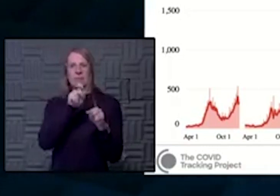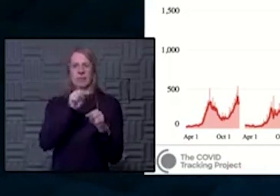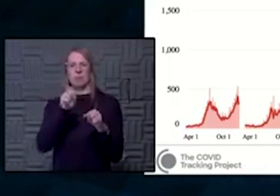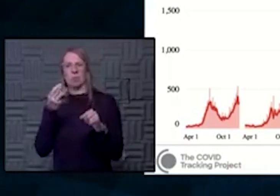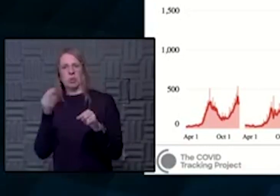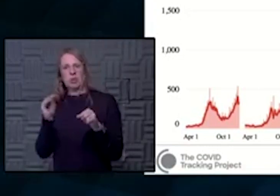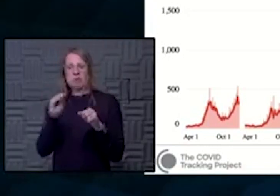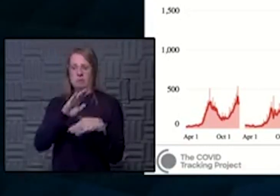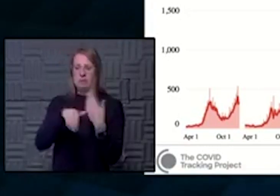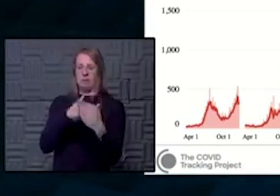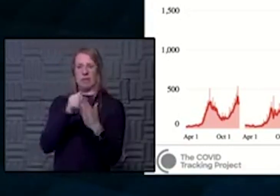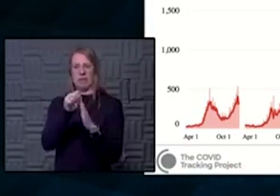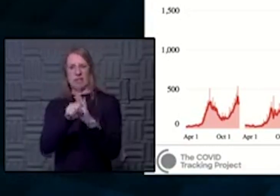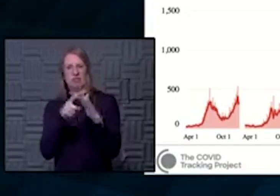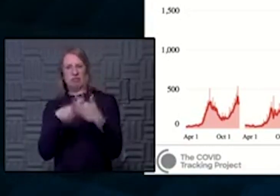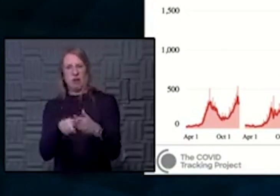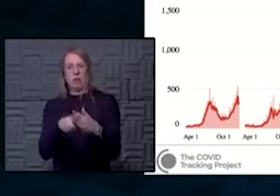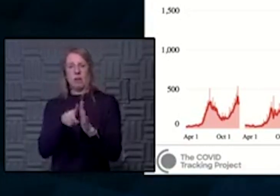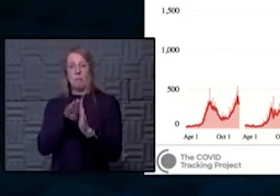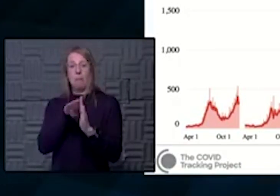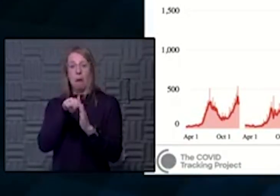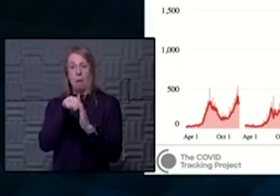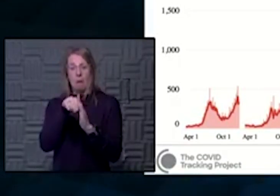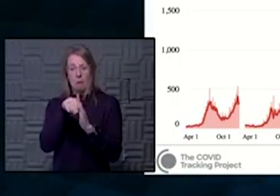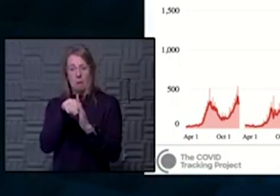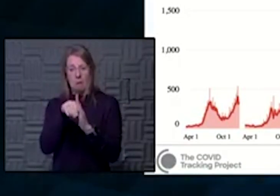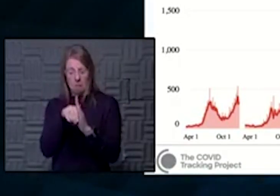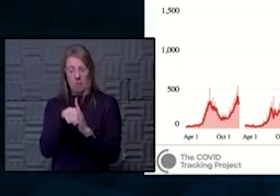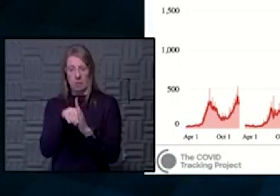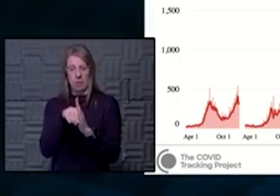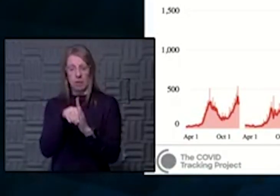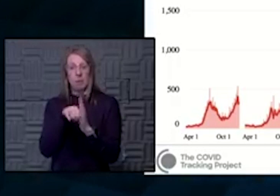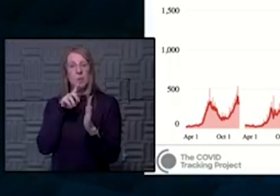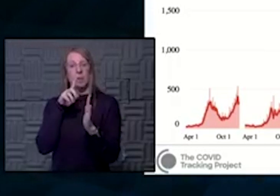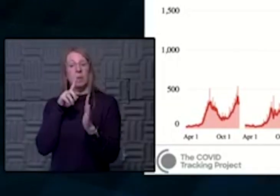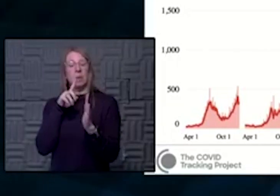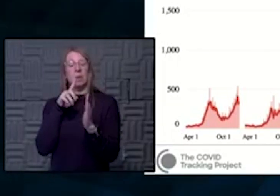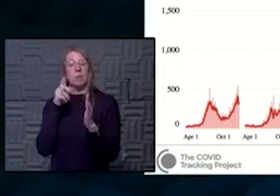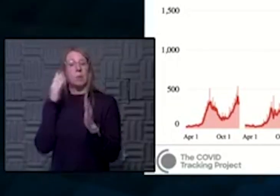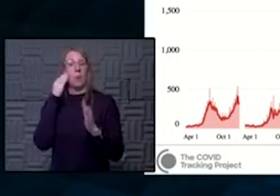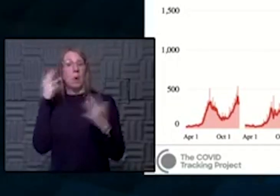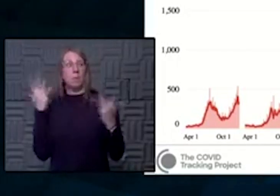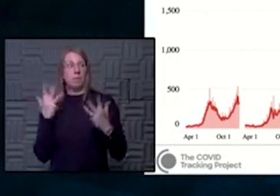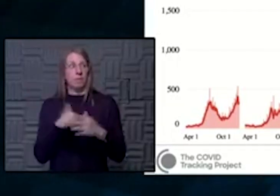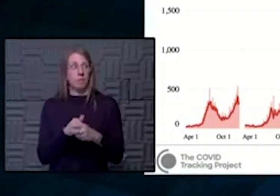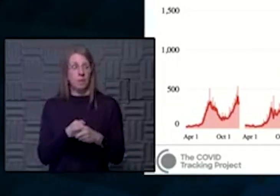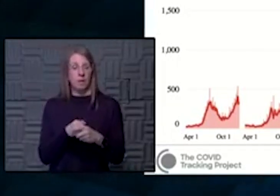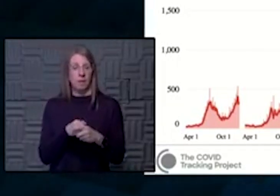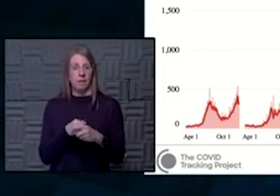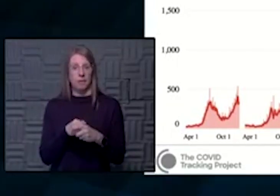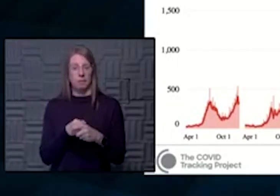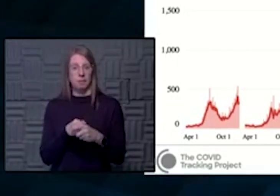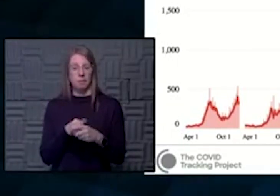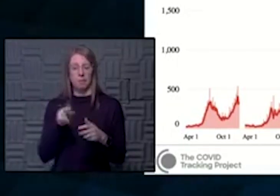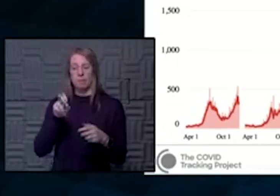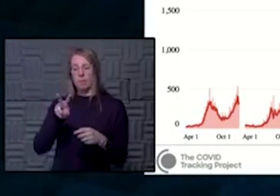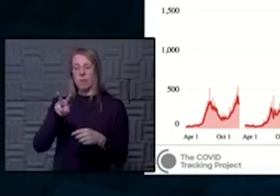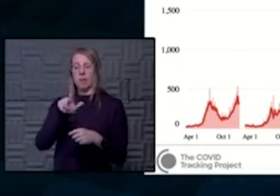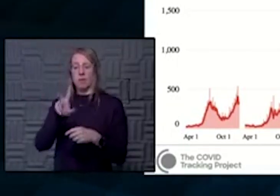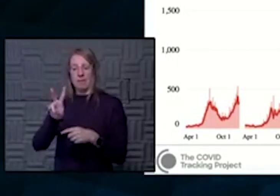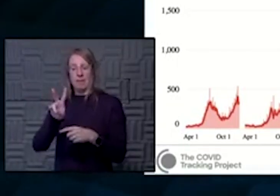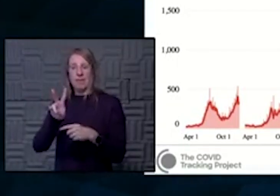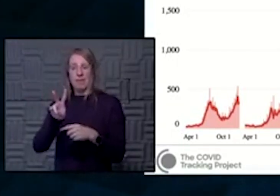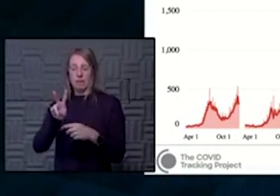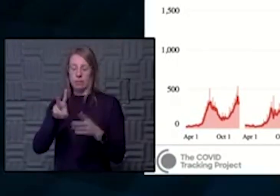really all of the states started to turn down. But what we know is that the 27th was really the start of the long weekend.